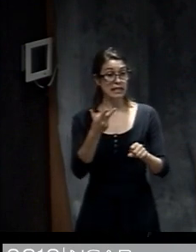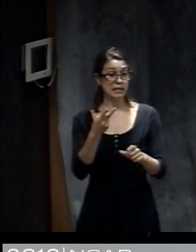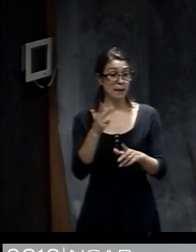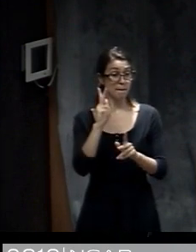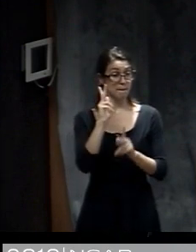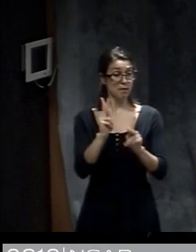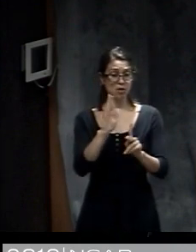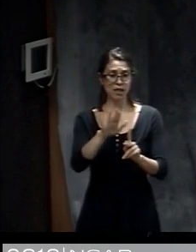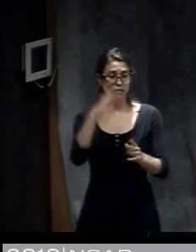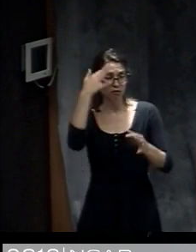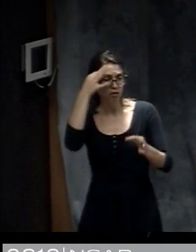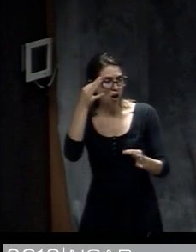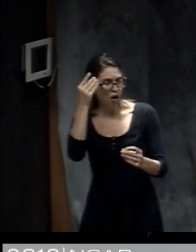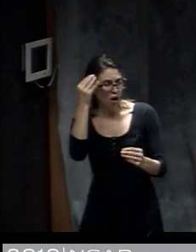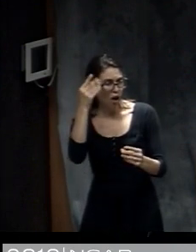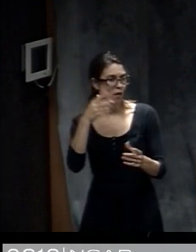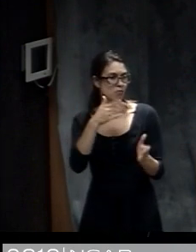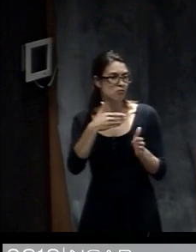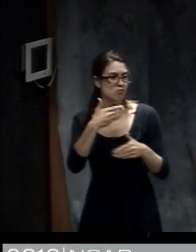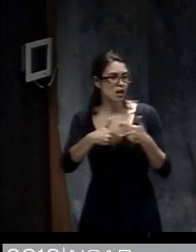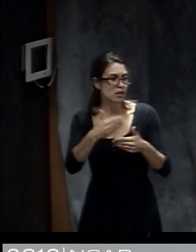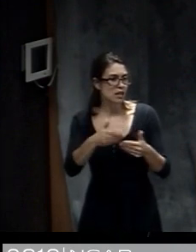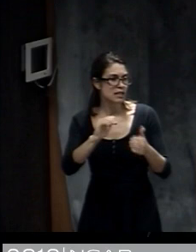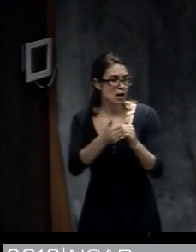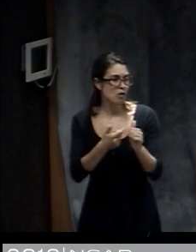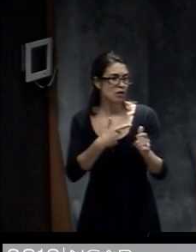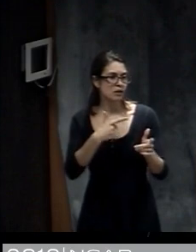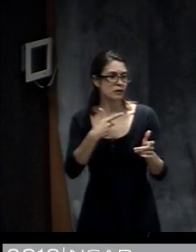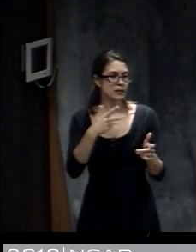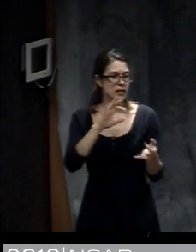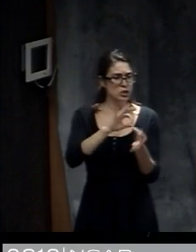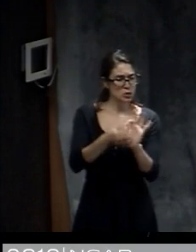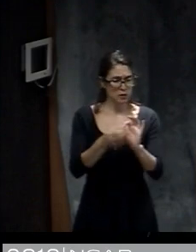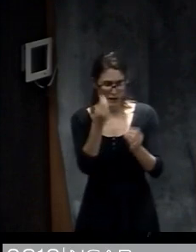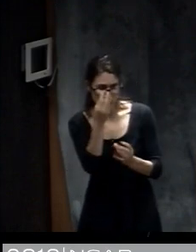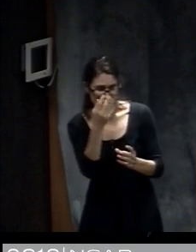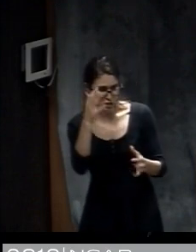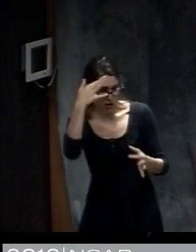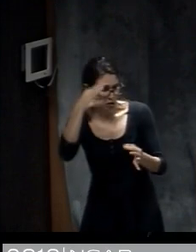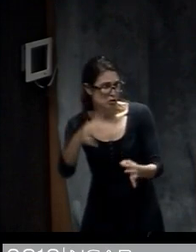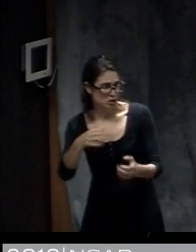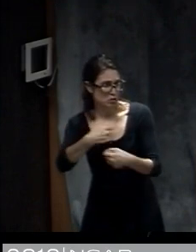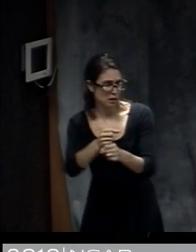doing, how they're interpreting information, all those kinds of things as the storm approaches.